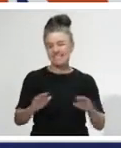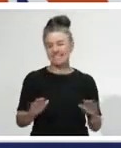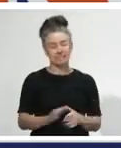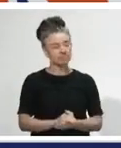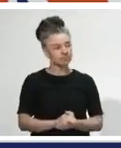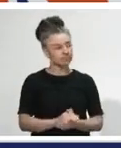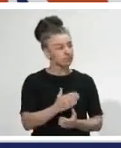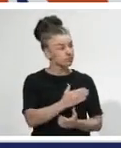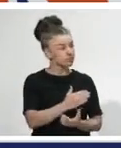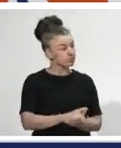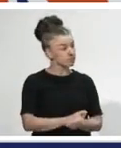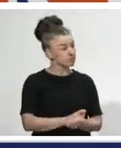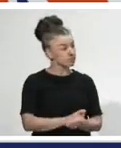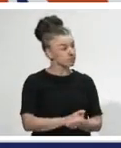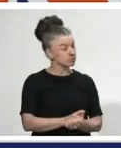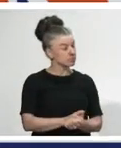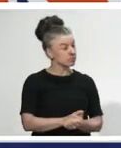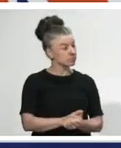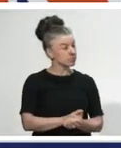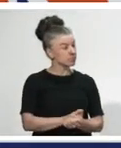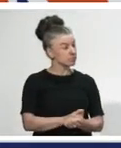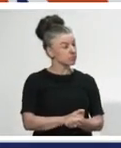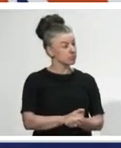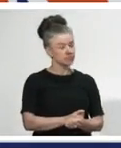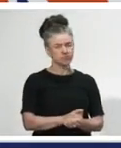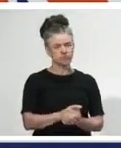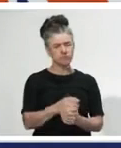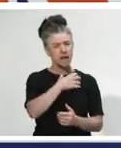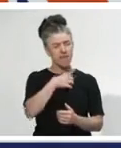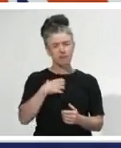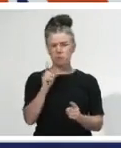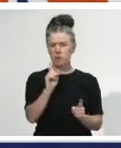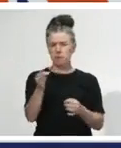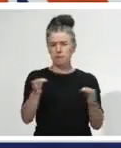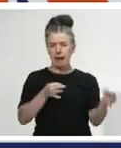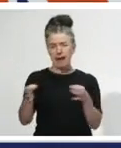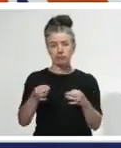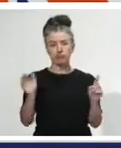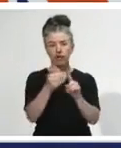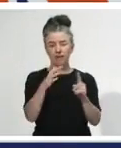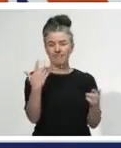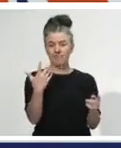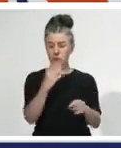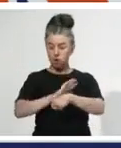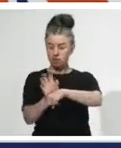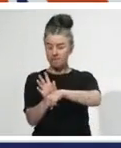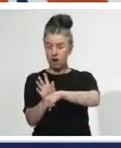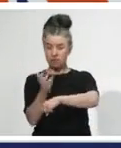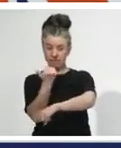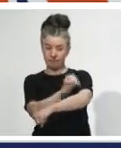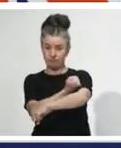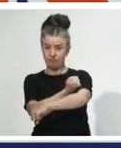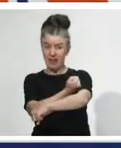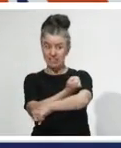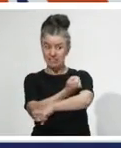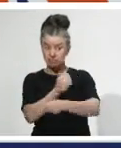Does the government have a strategy regarding a COVID-19 vaccine and given our success in stacking out the virus, is there a concern that